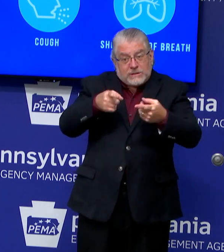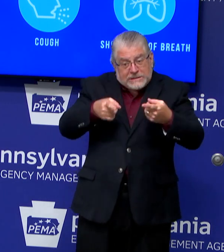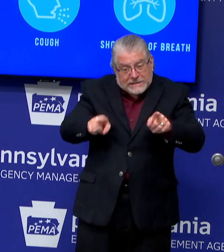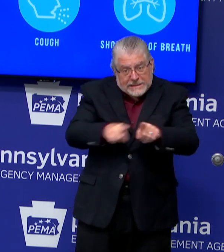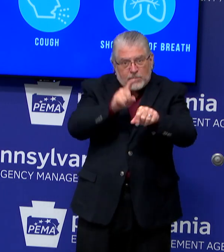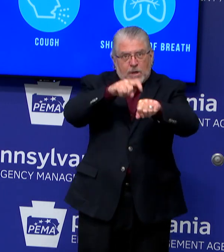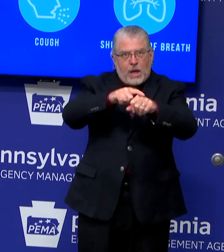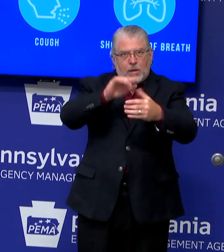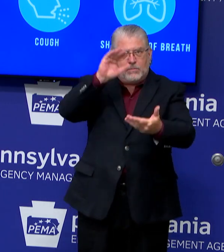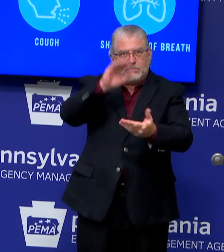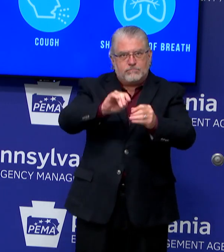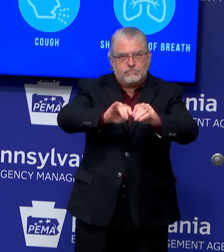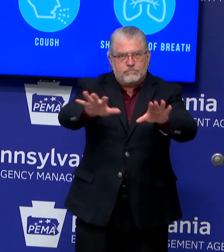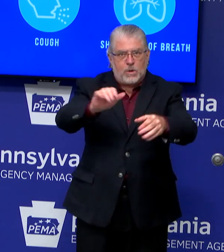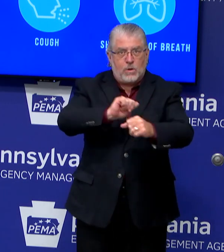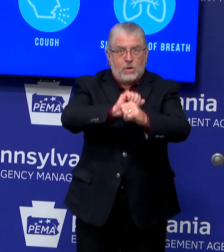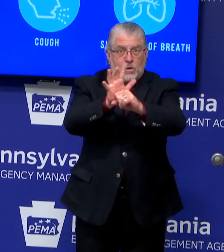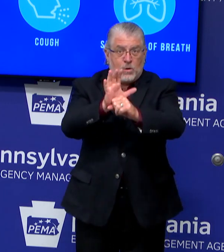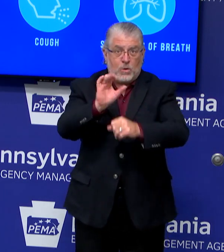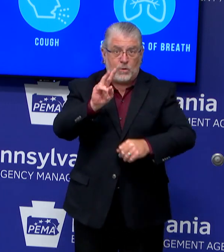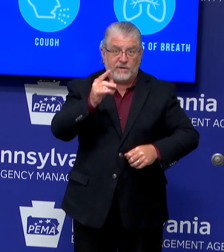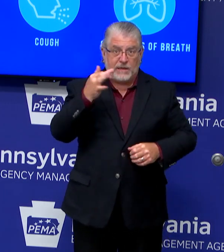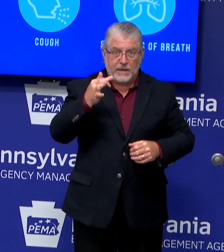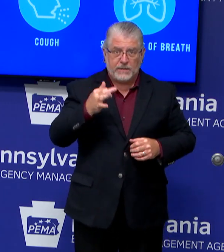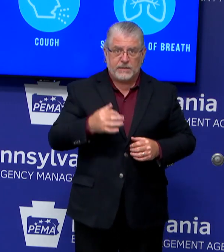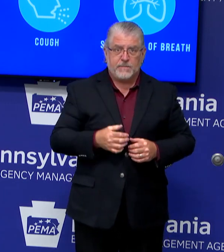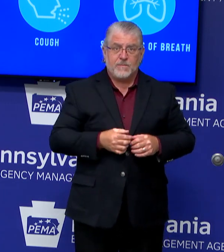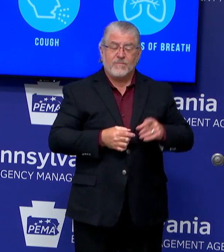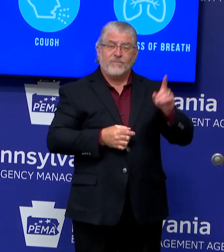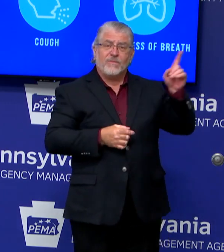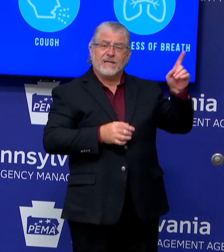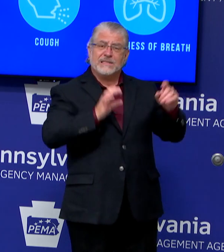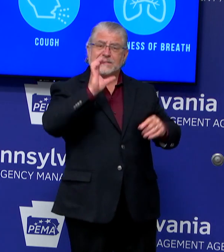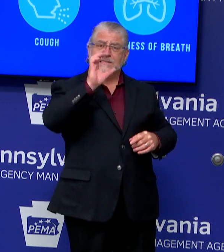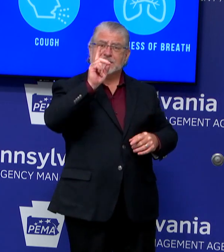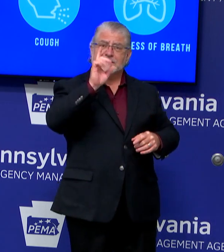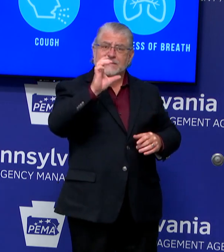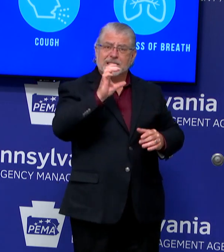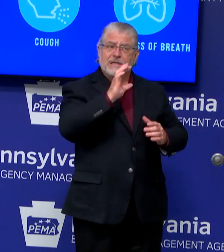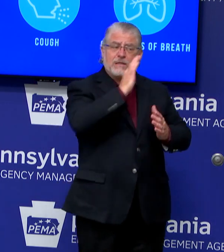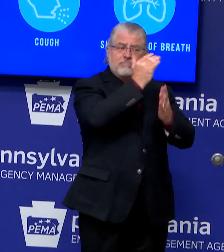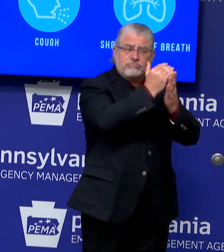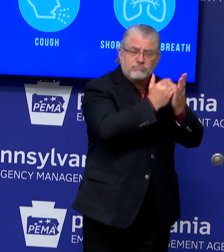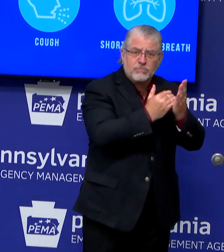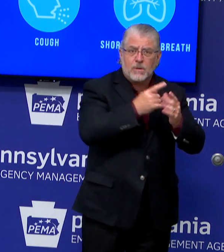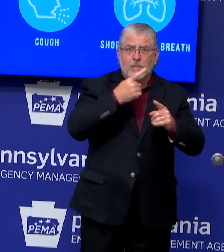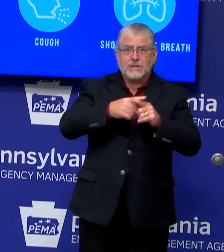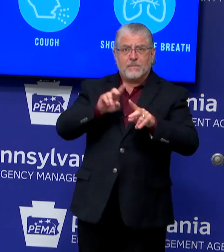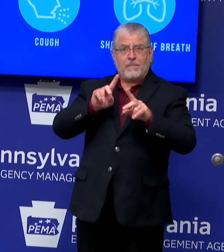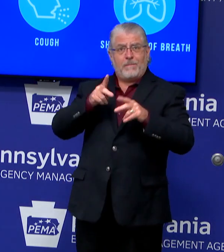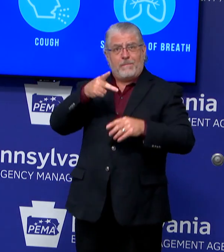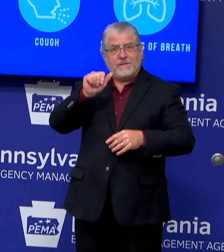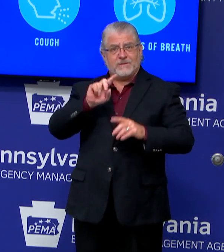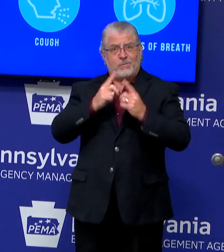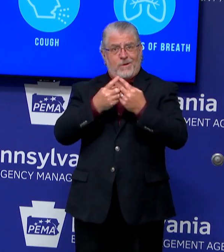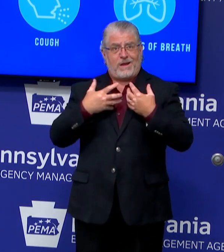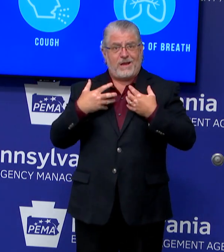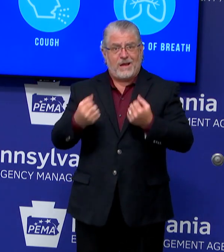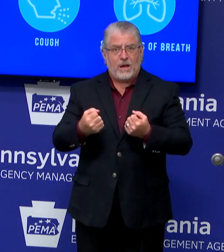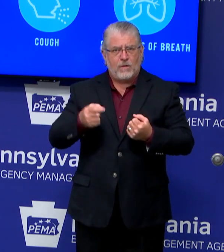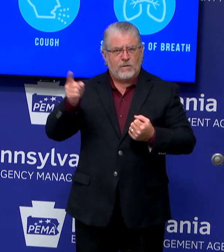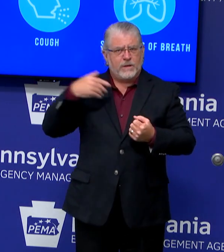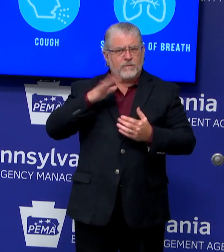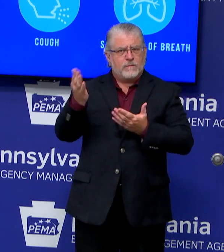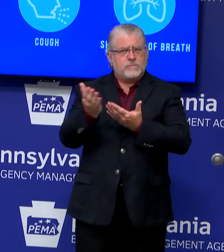small actions recommended by the CDC and the Pennsylvania Department of Health, we can continue to break down transmission links